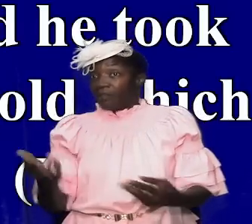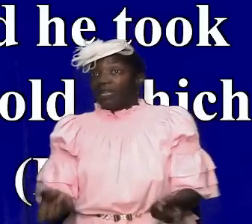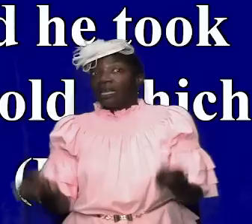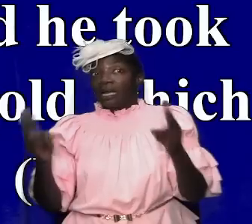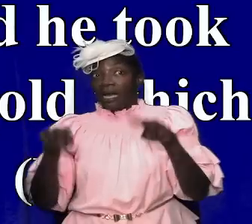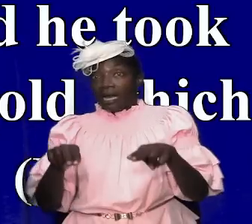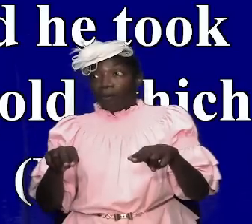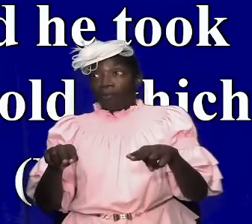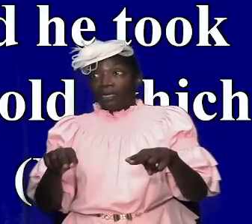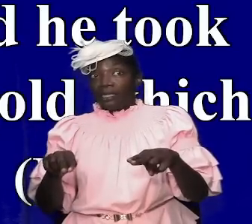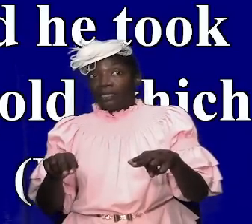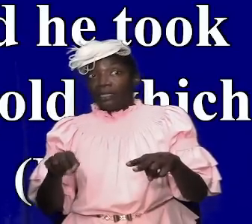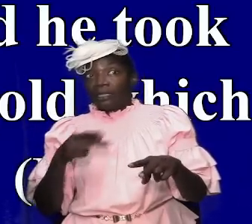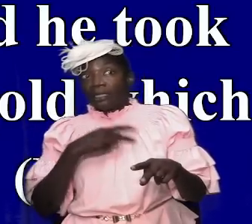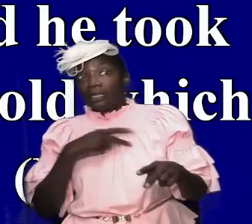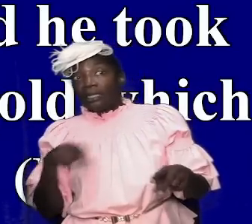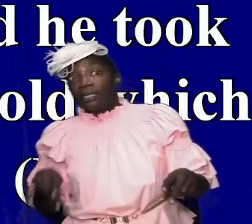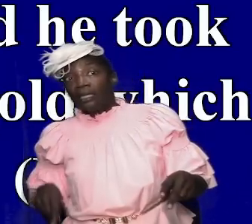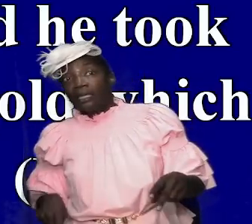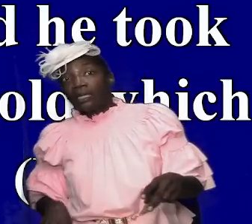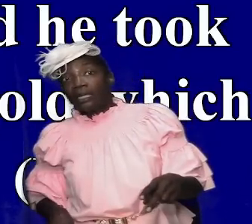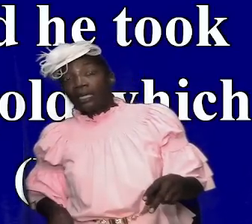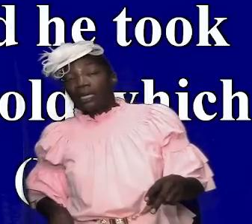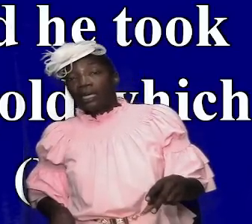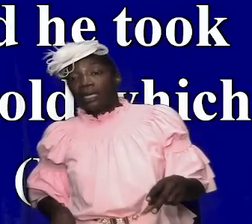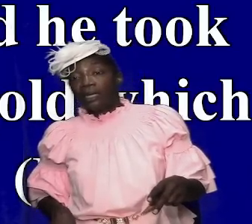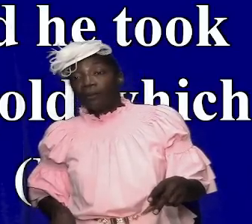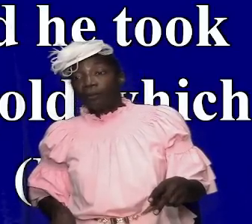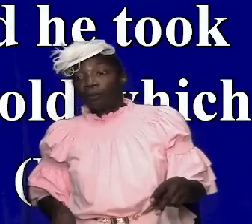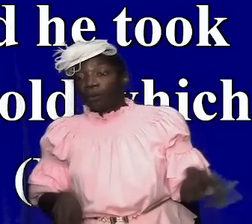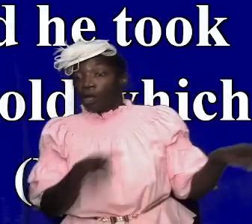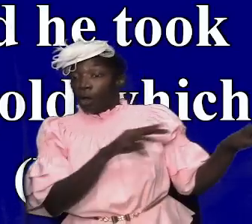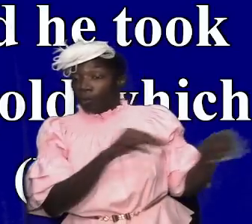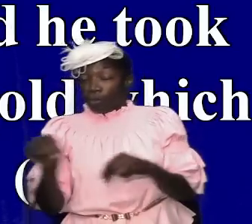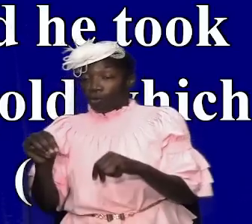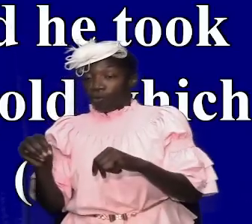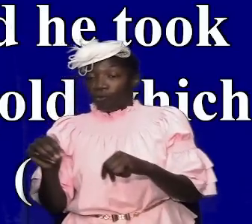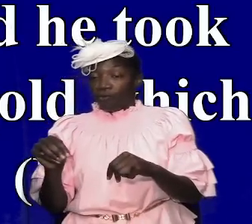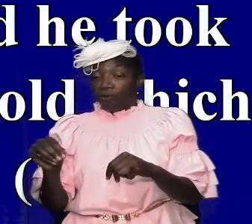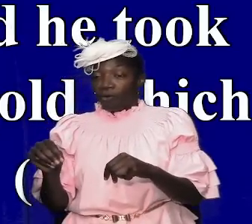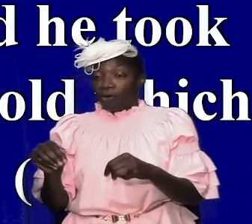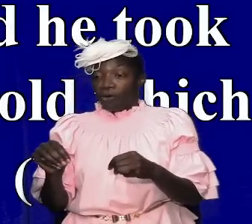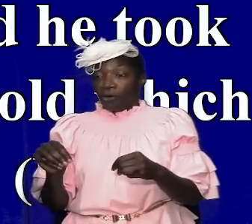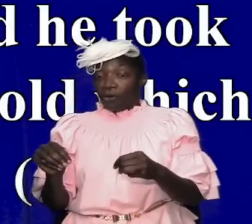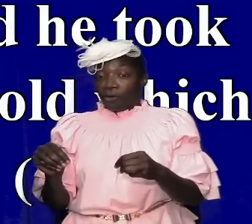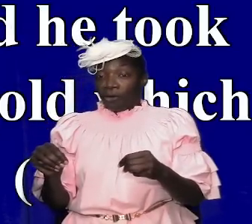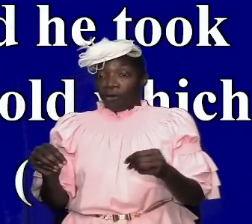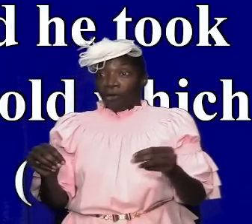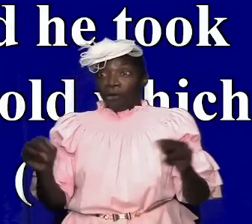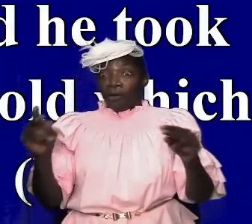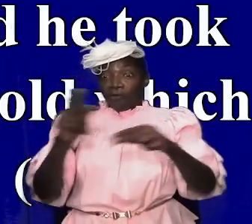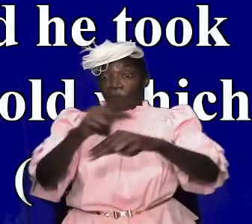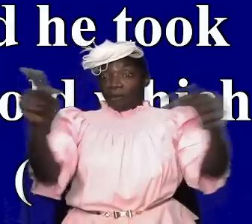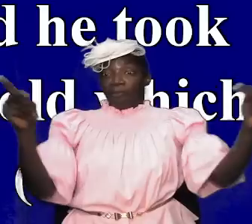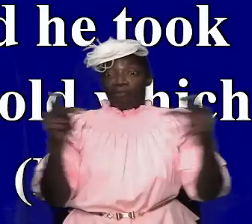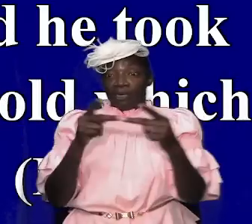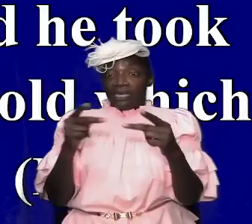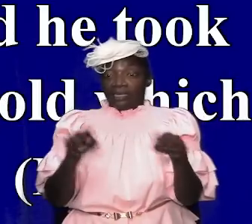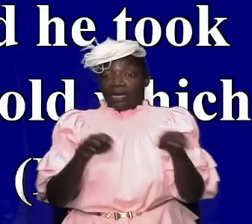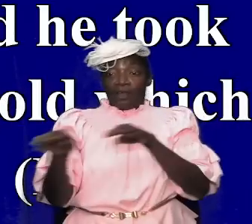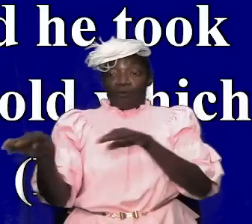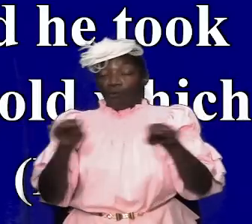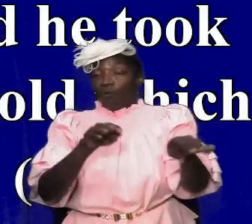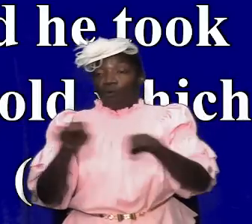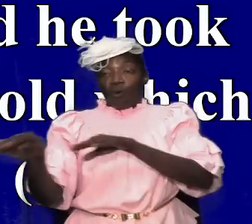king real boom was going to move from the palace and walk over to the temple to